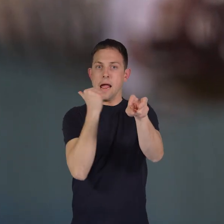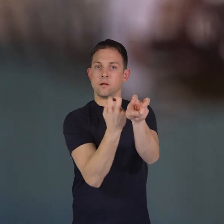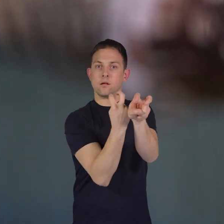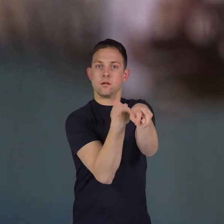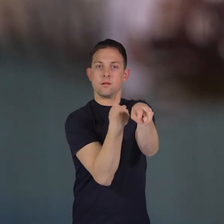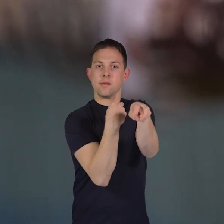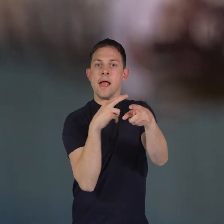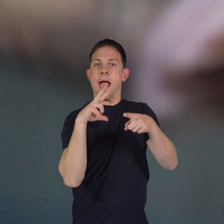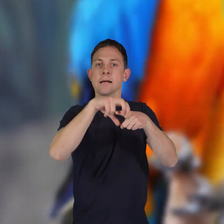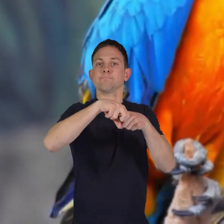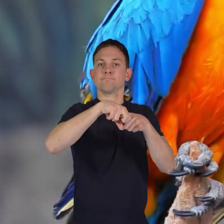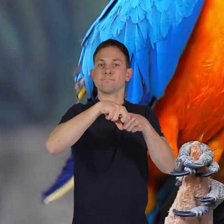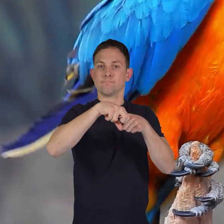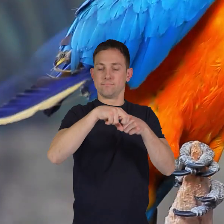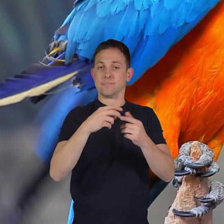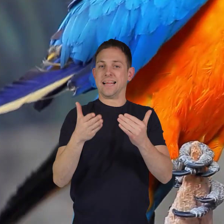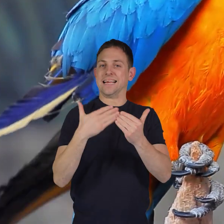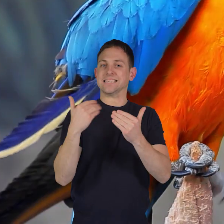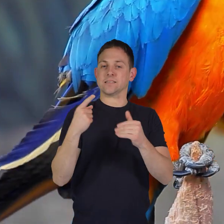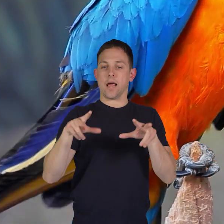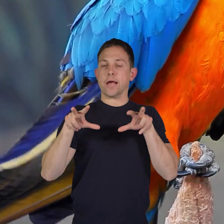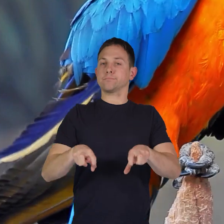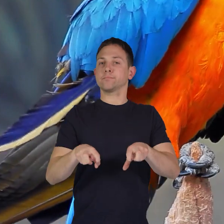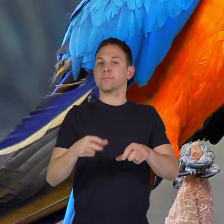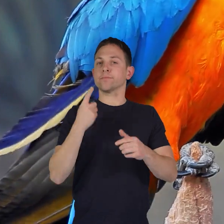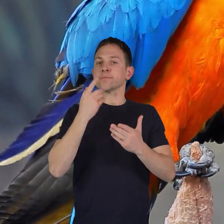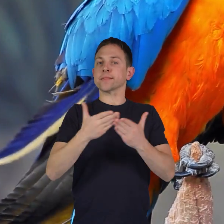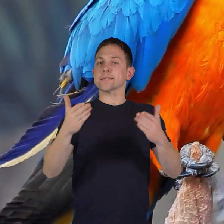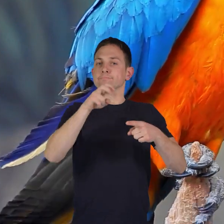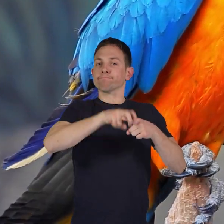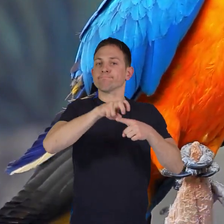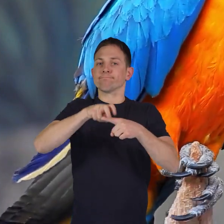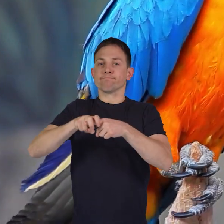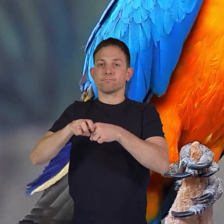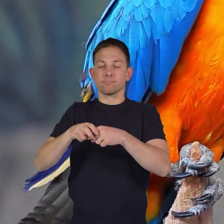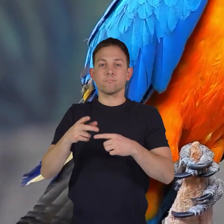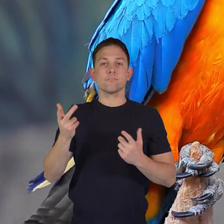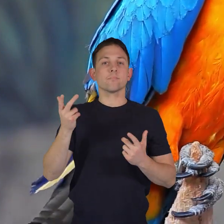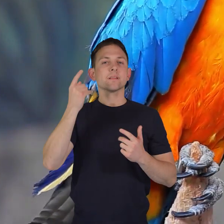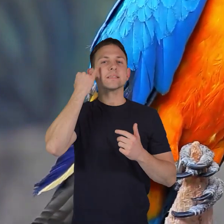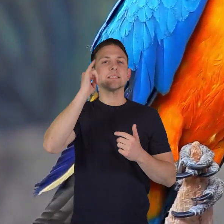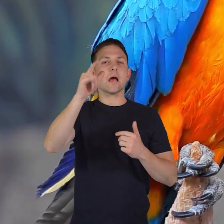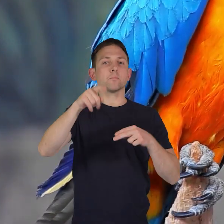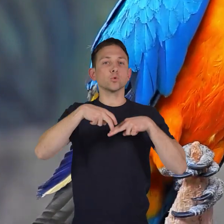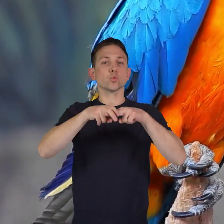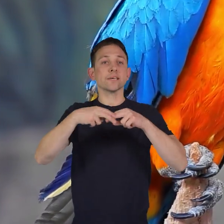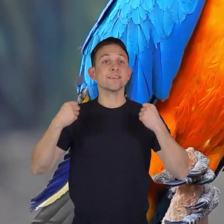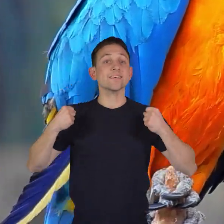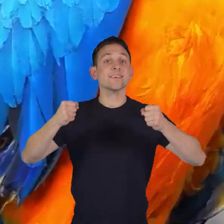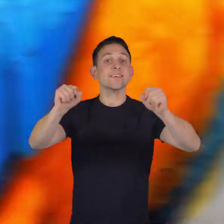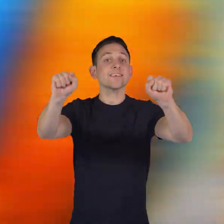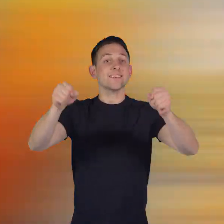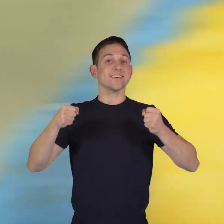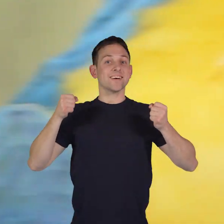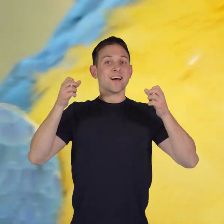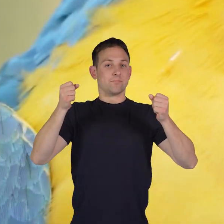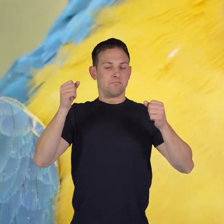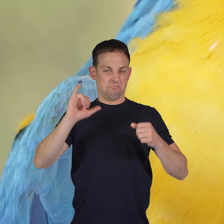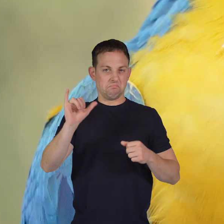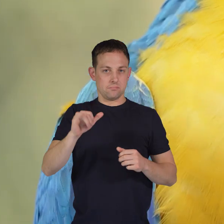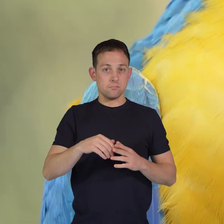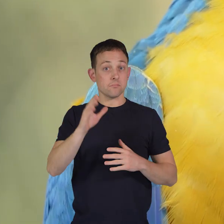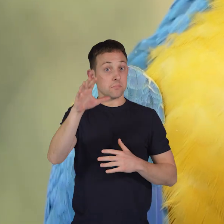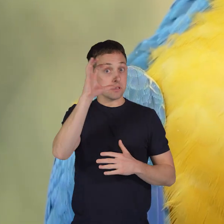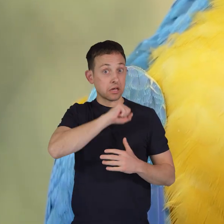two point backward. This makes it easy for them to grip onto things, like how you would hold onto a swing at the playground. And